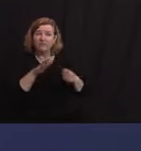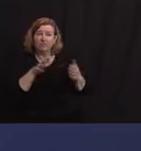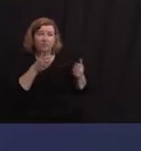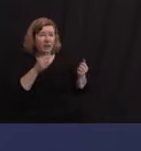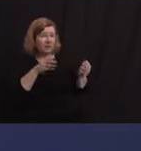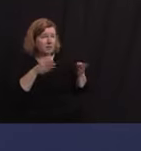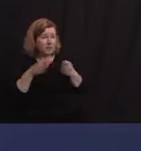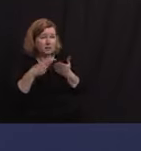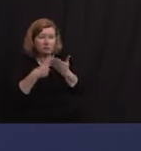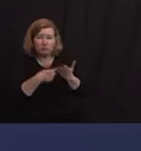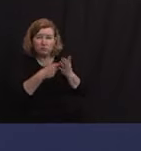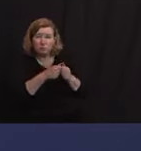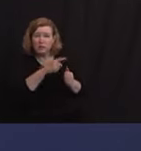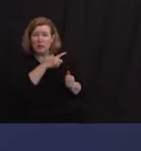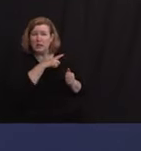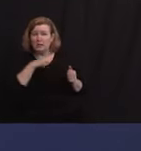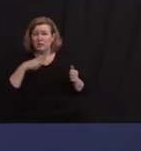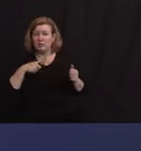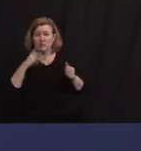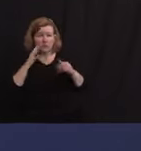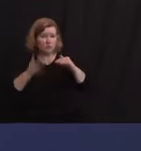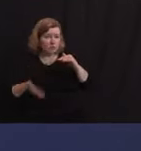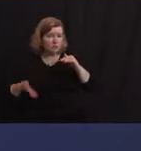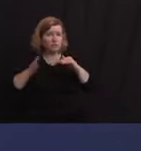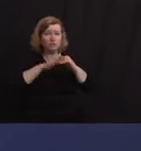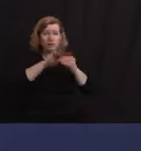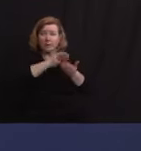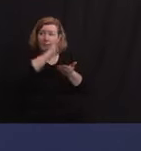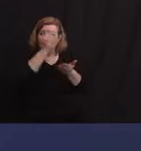legislature about bumping up that amount of funding?